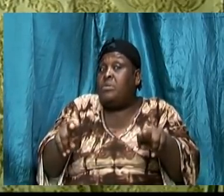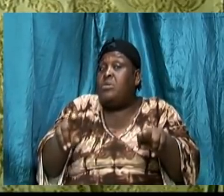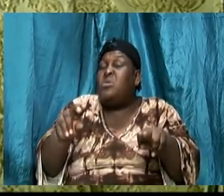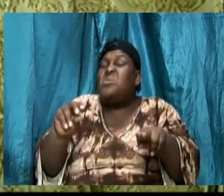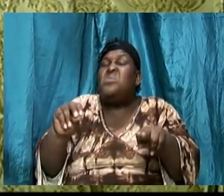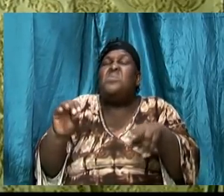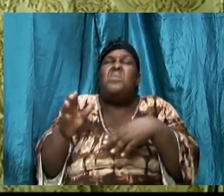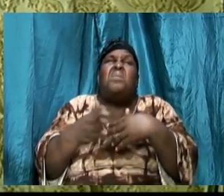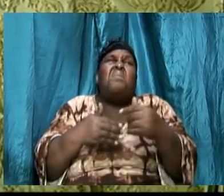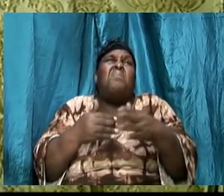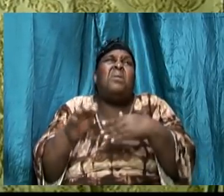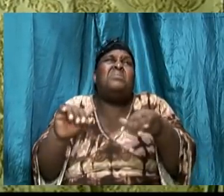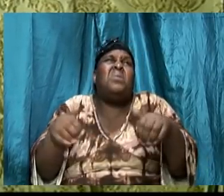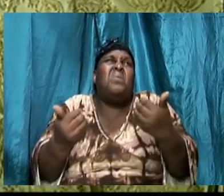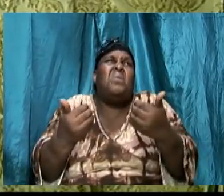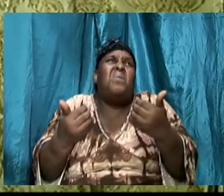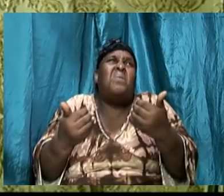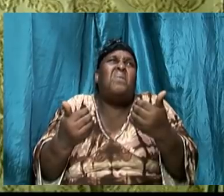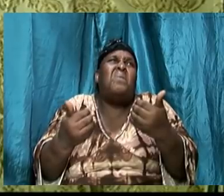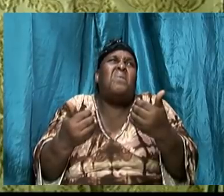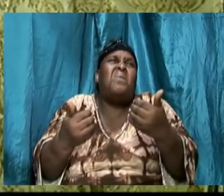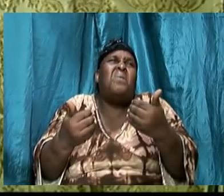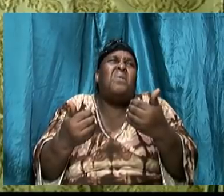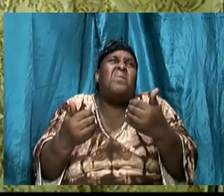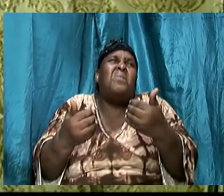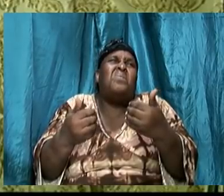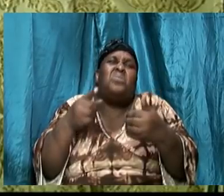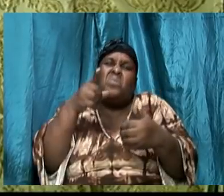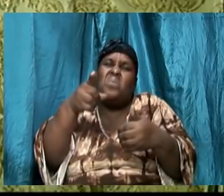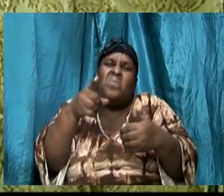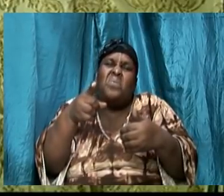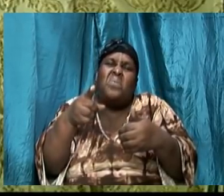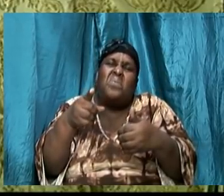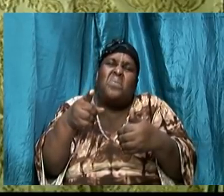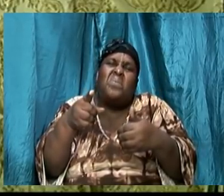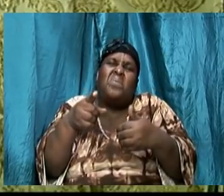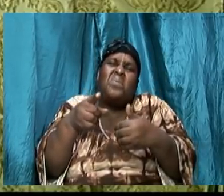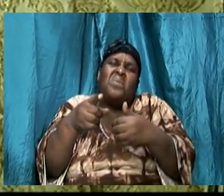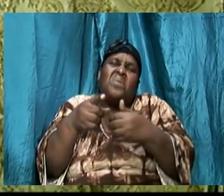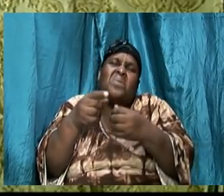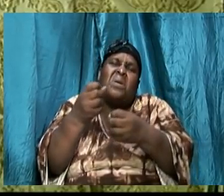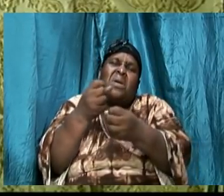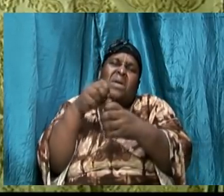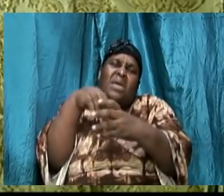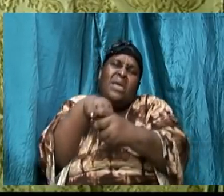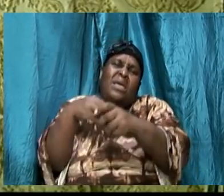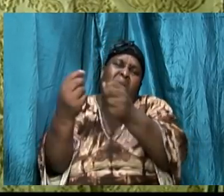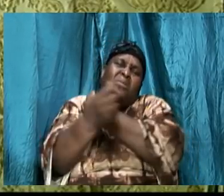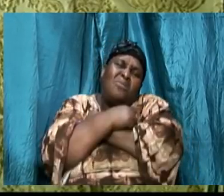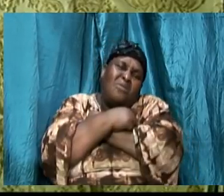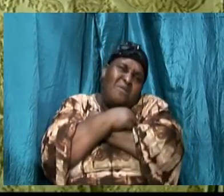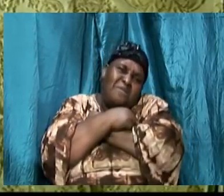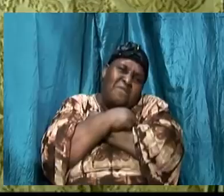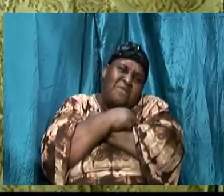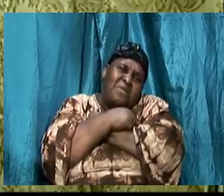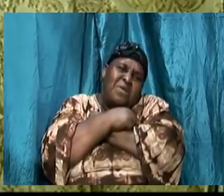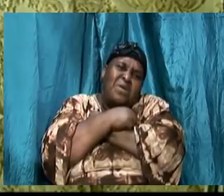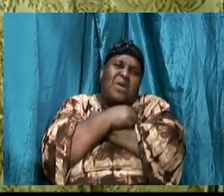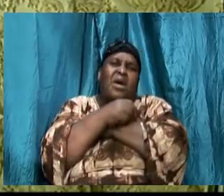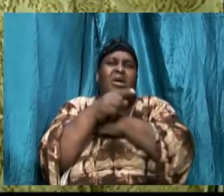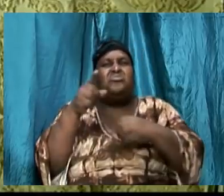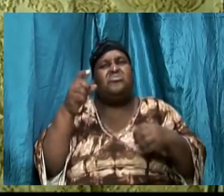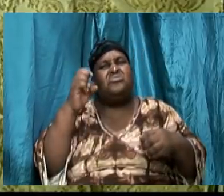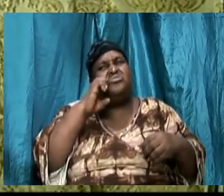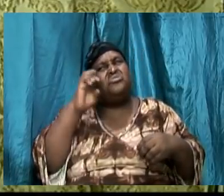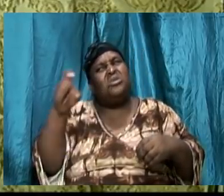passionately in love it doesn't matter that she couldn't do anything wrong or he was prince charming and